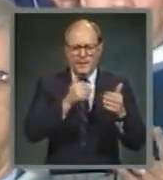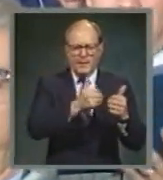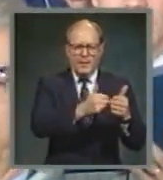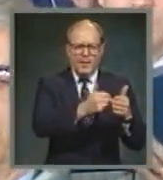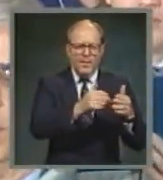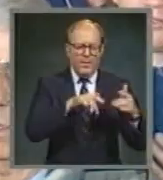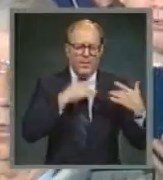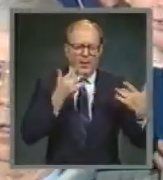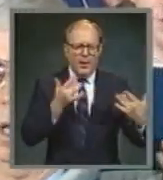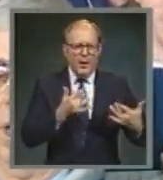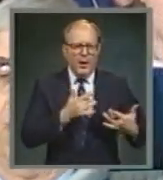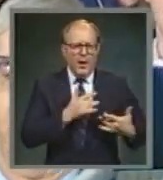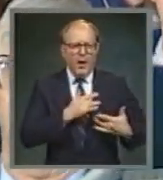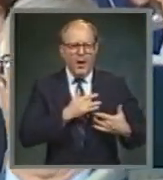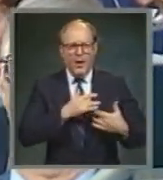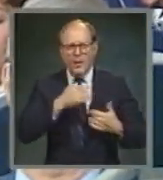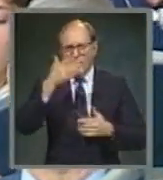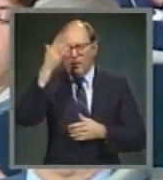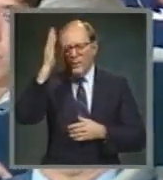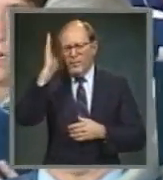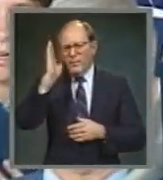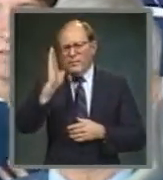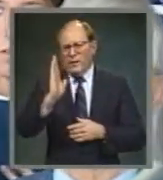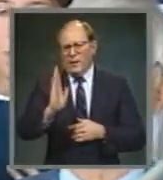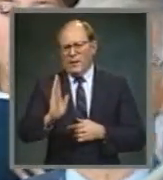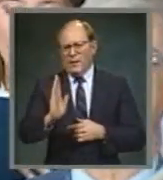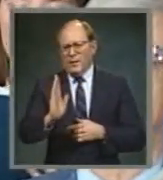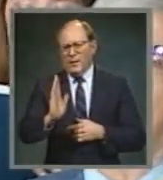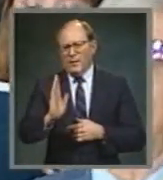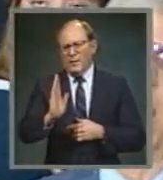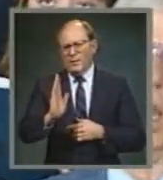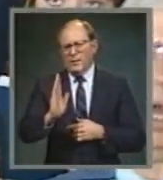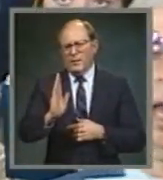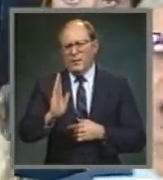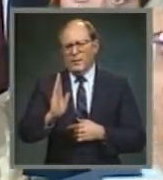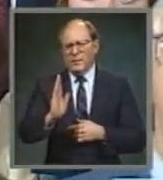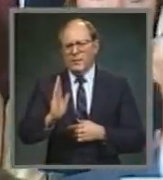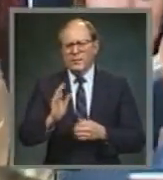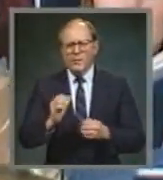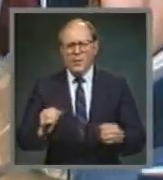Near to the heart of God